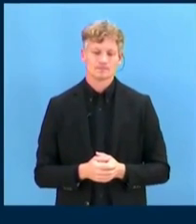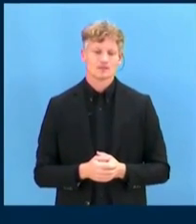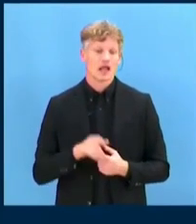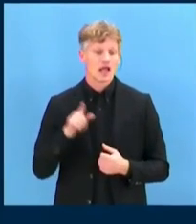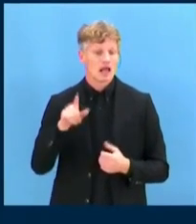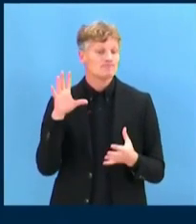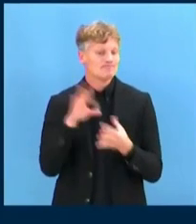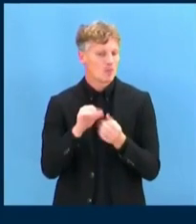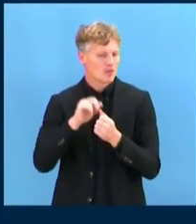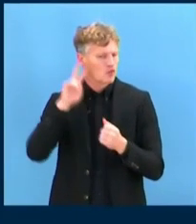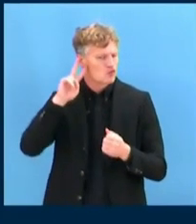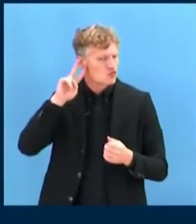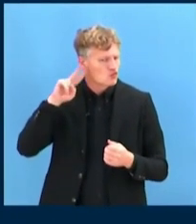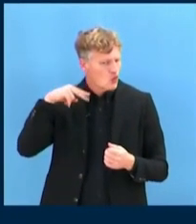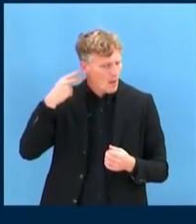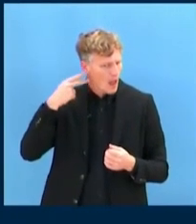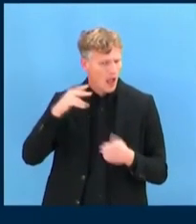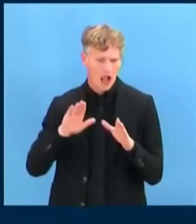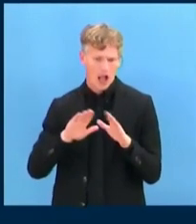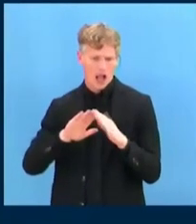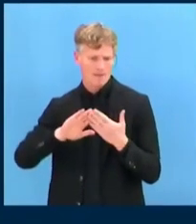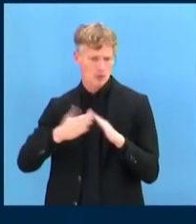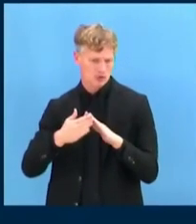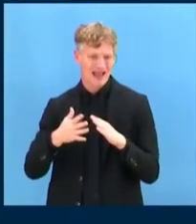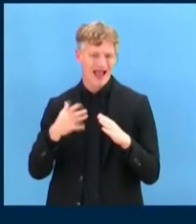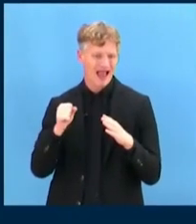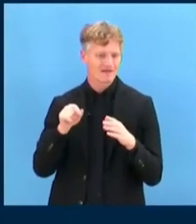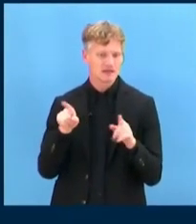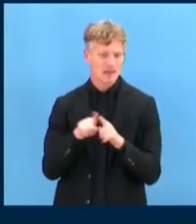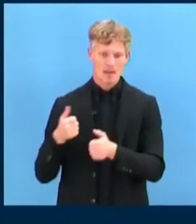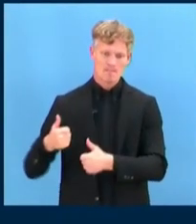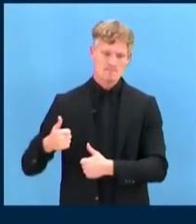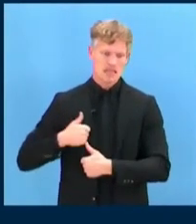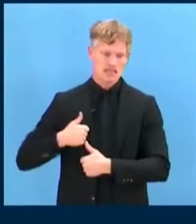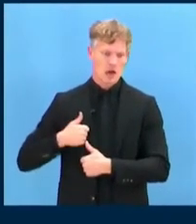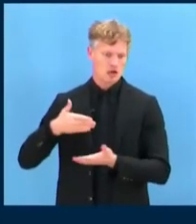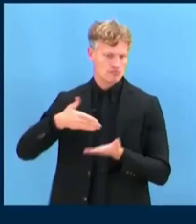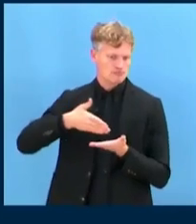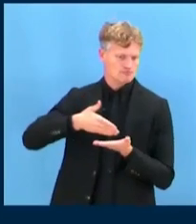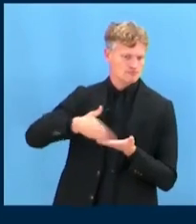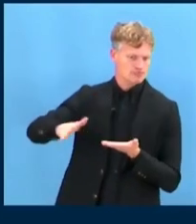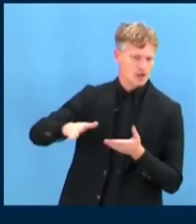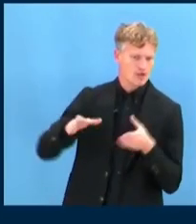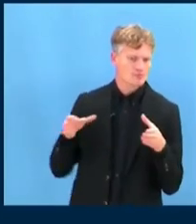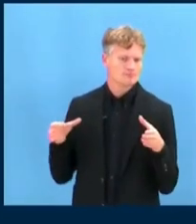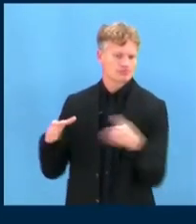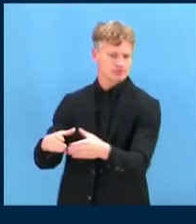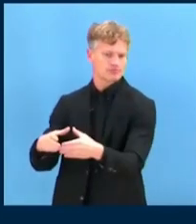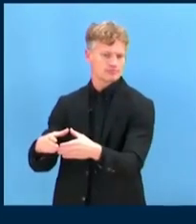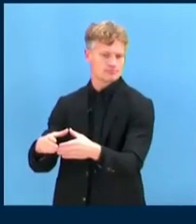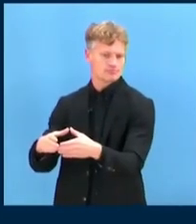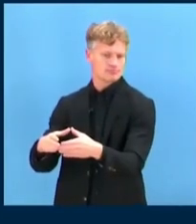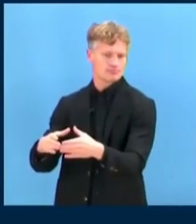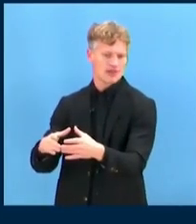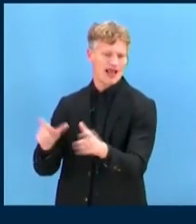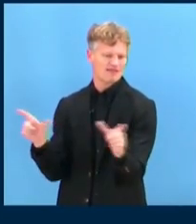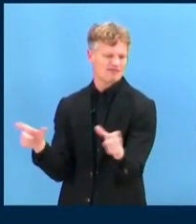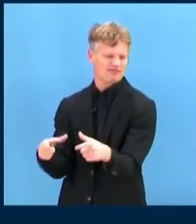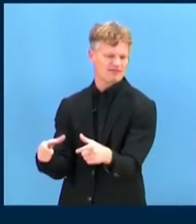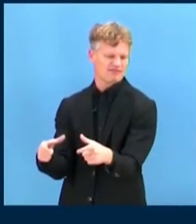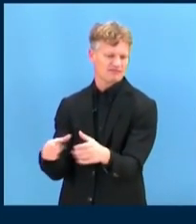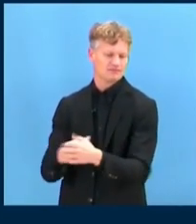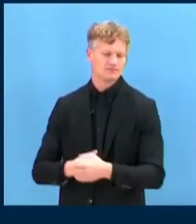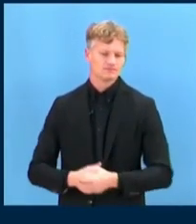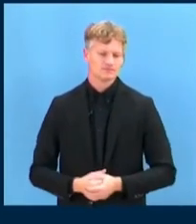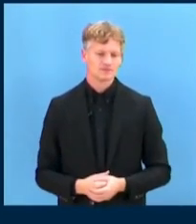resulted in the militarized quarantines. And during the first and second wave, many regional offices of